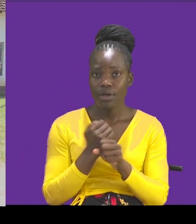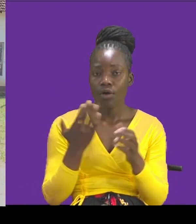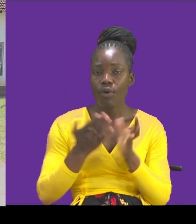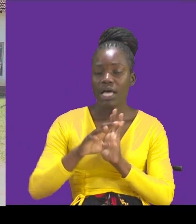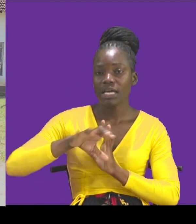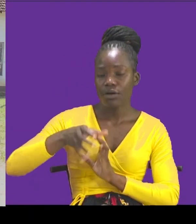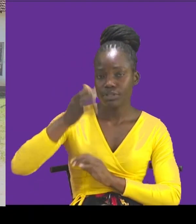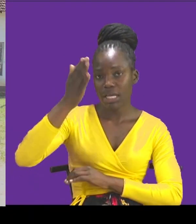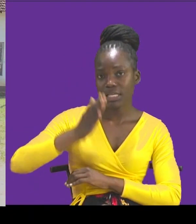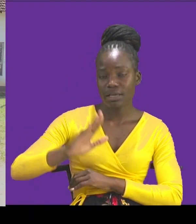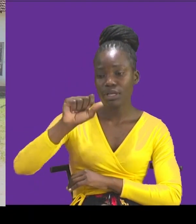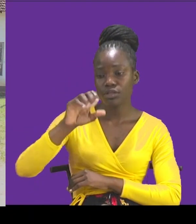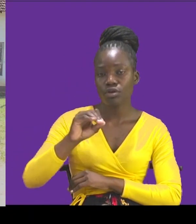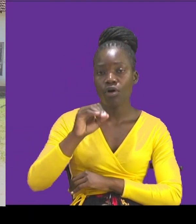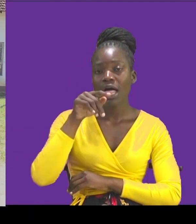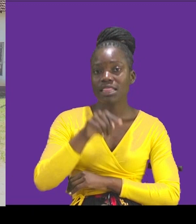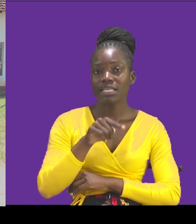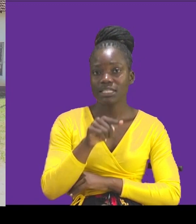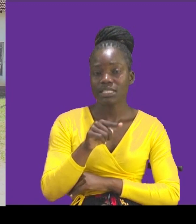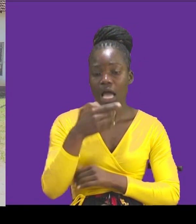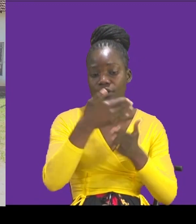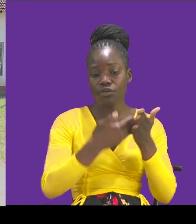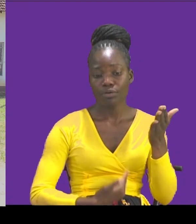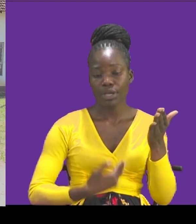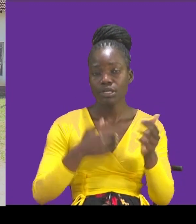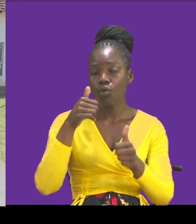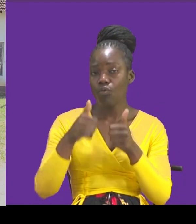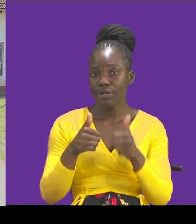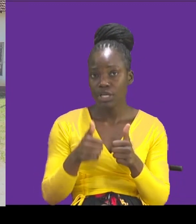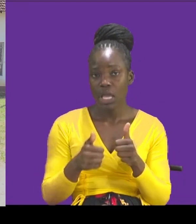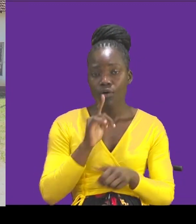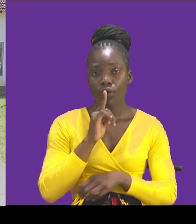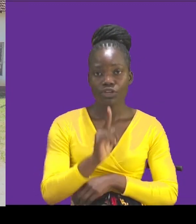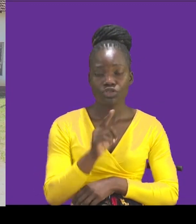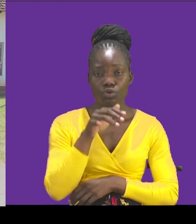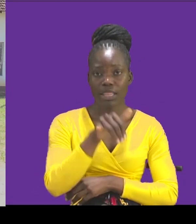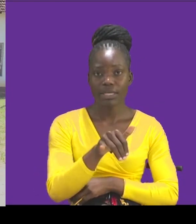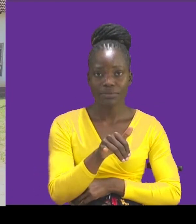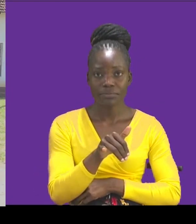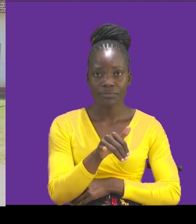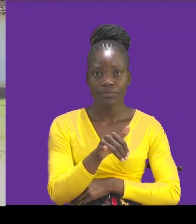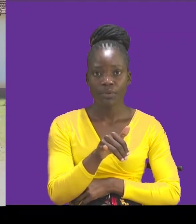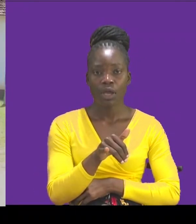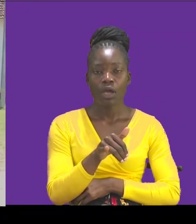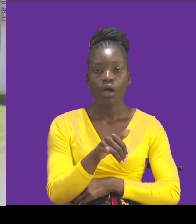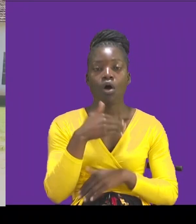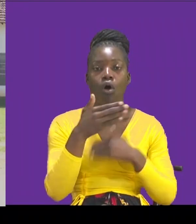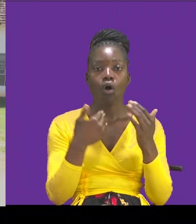Assembly. Therefore, this is a document that will ensure that all the rights